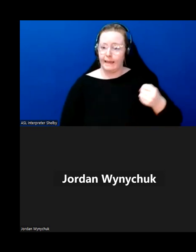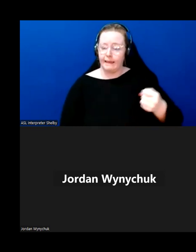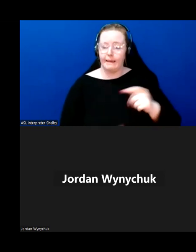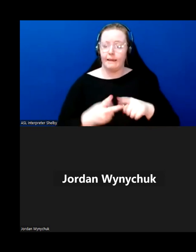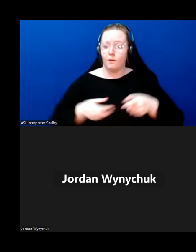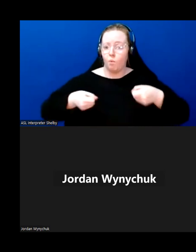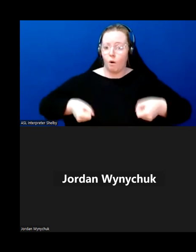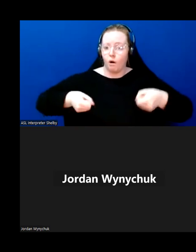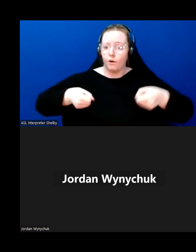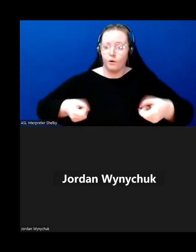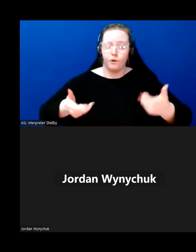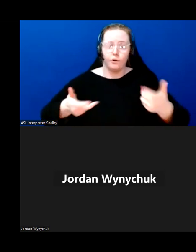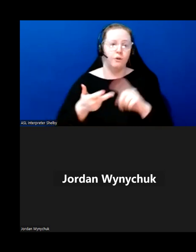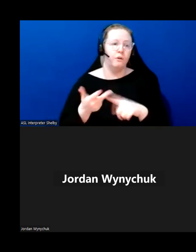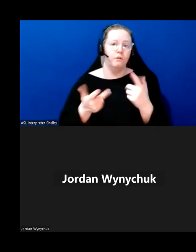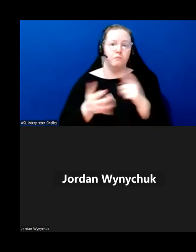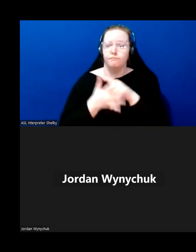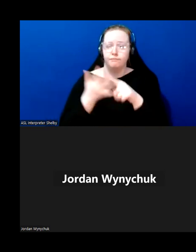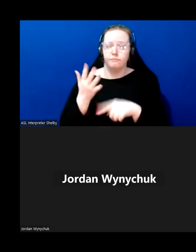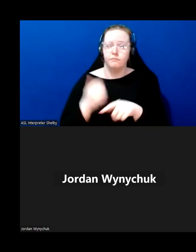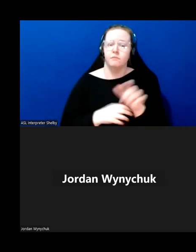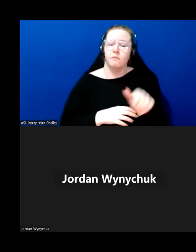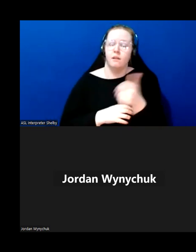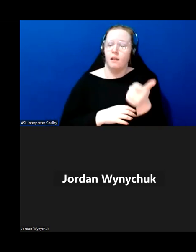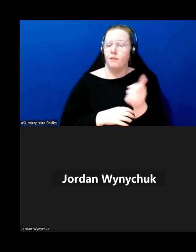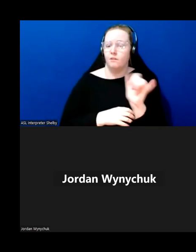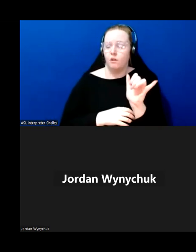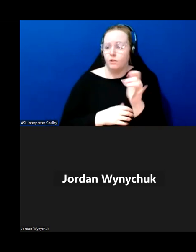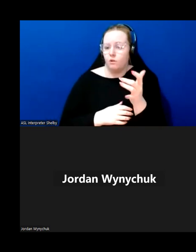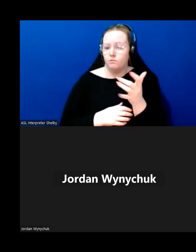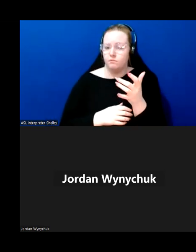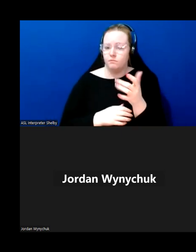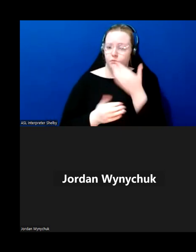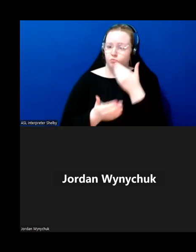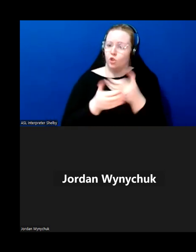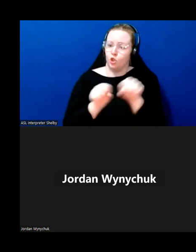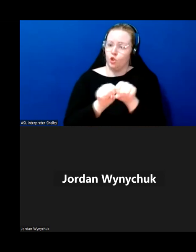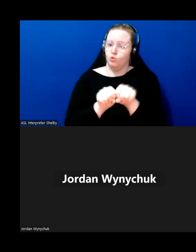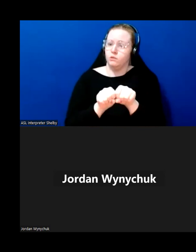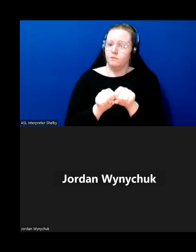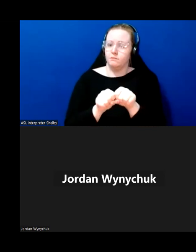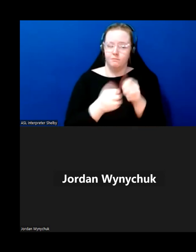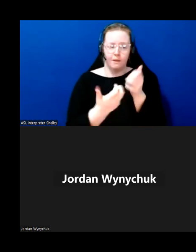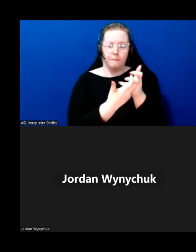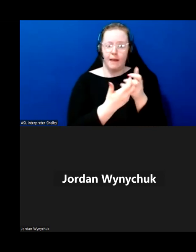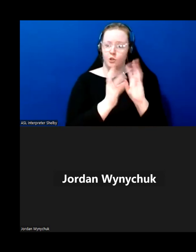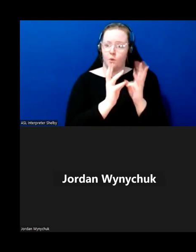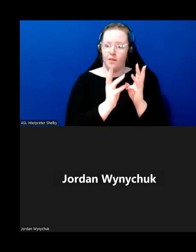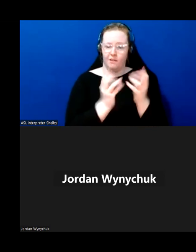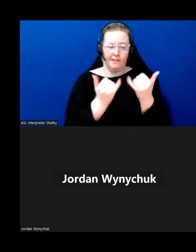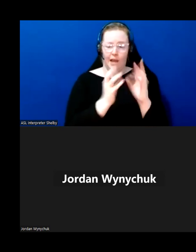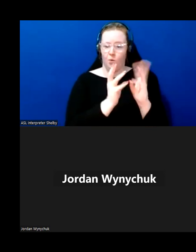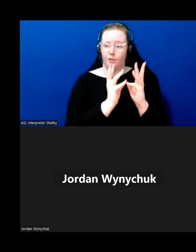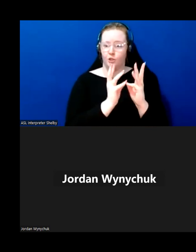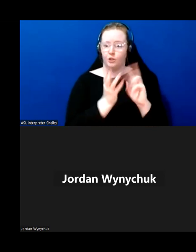your walker and uh another one is is just you know common sense wear the right shoes according to weather it's winter um